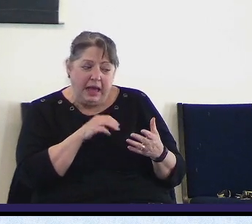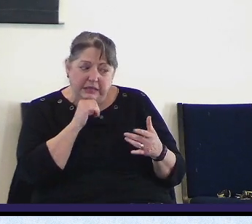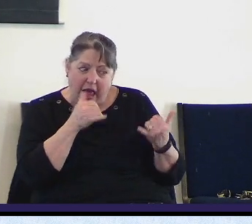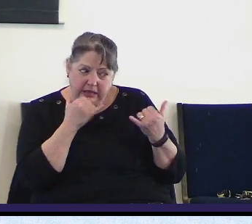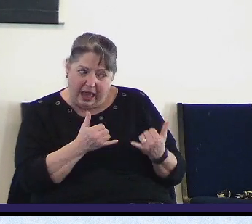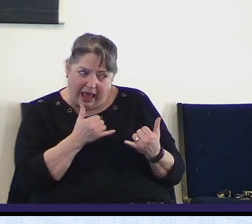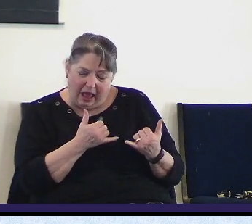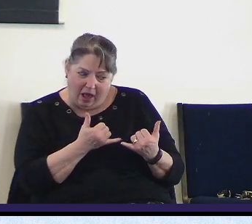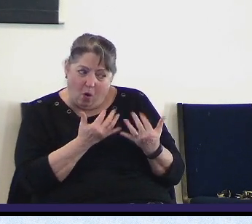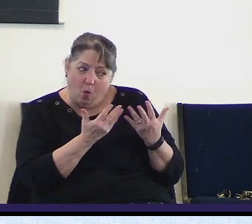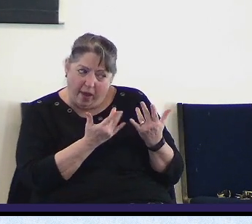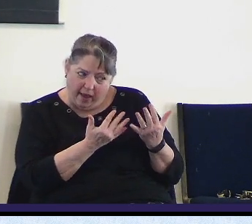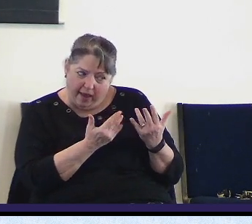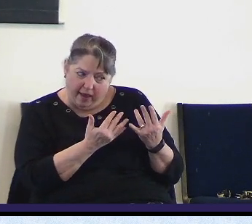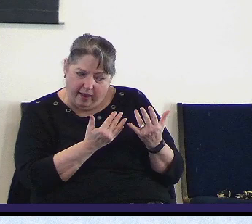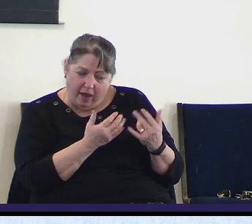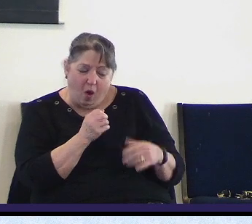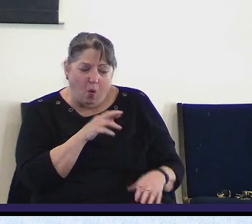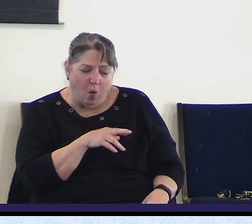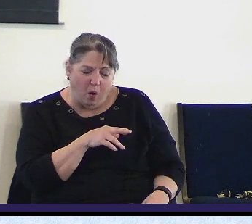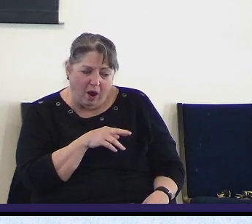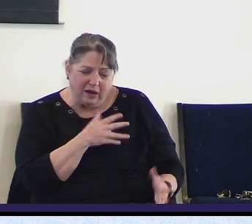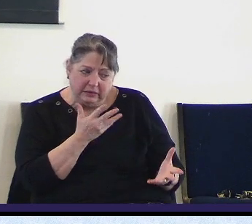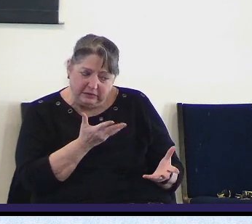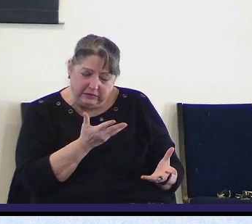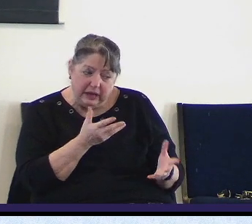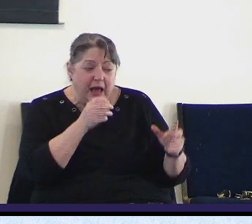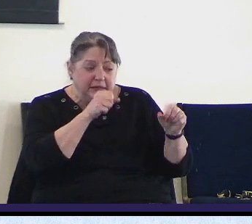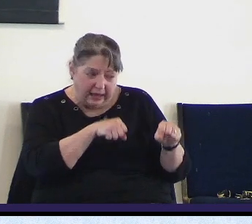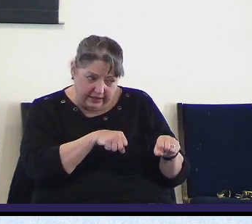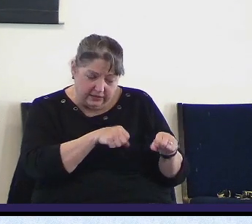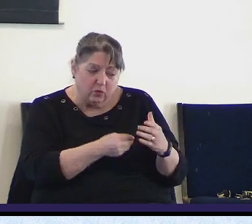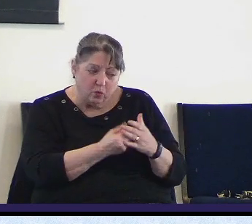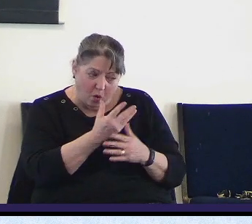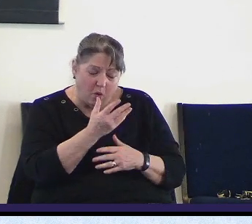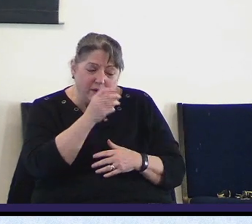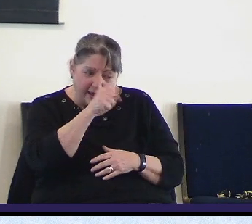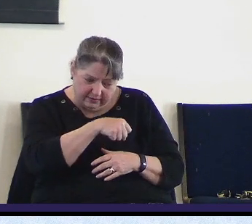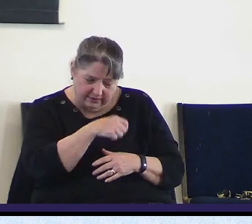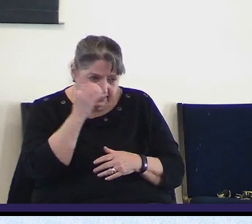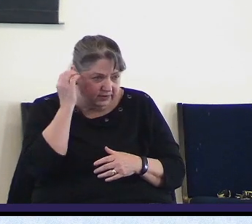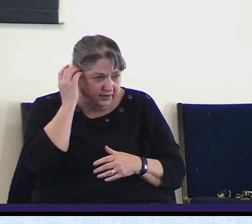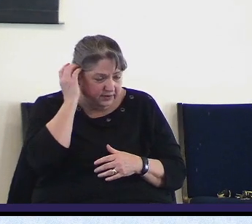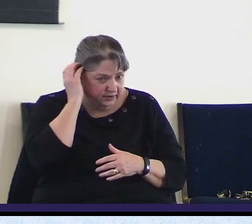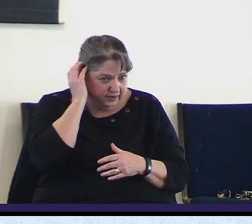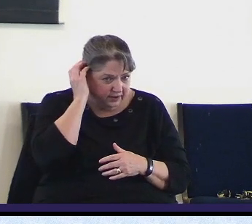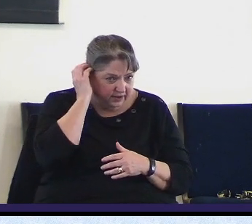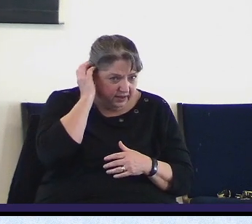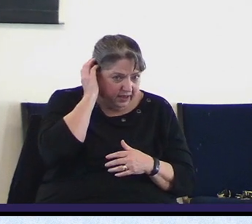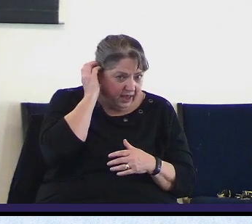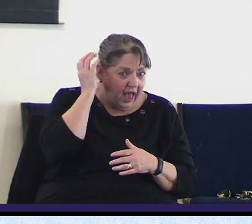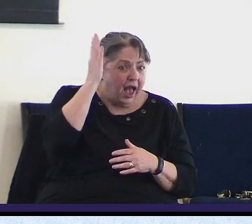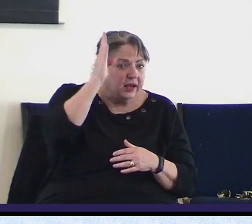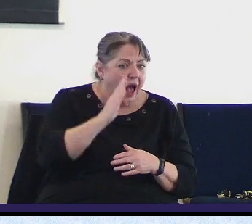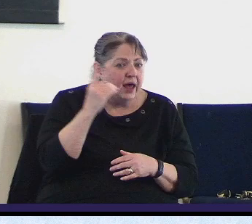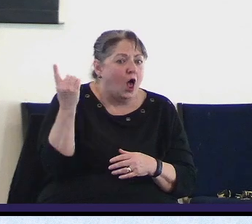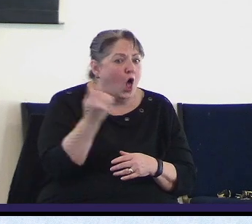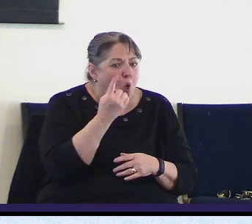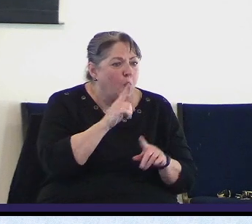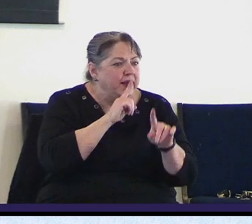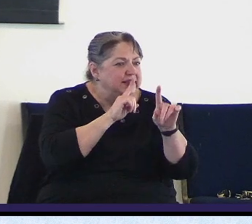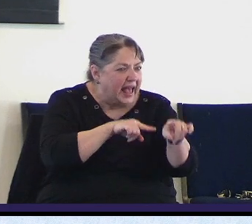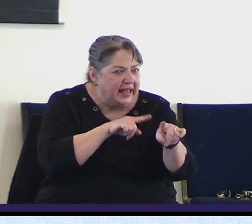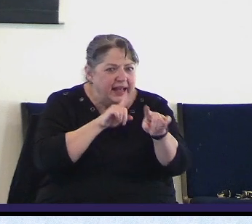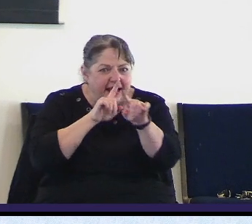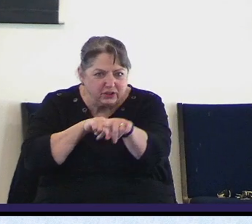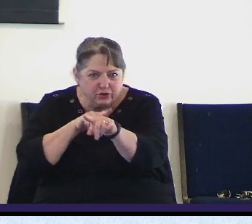wrong he says grow there's a process by which God takes us as he answers prayer for us the most important thing